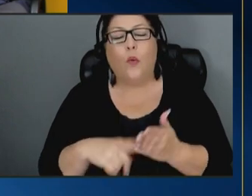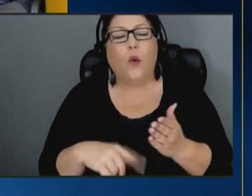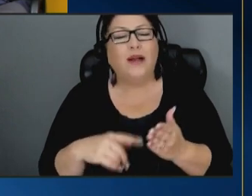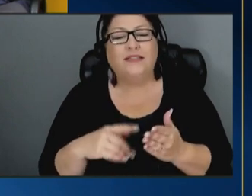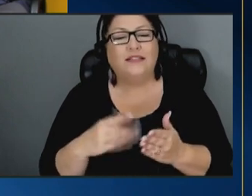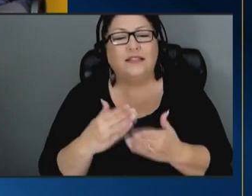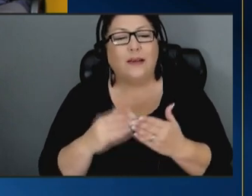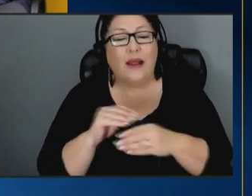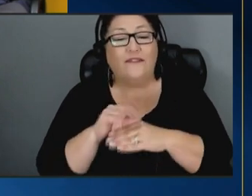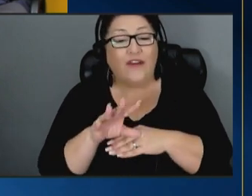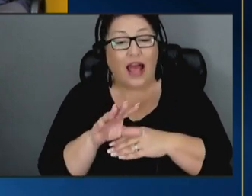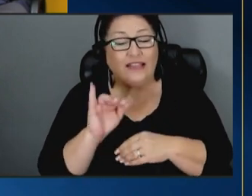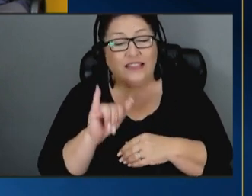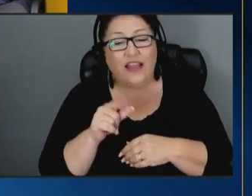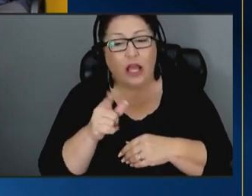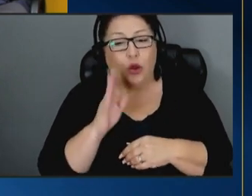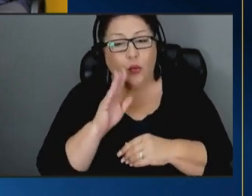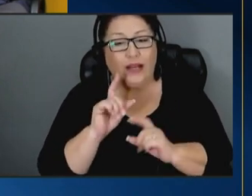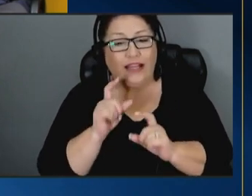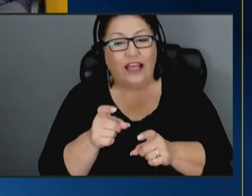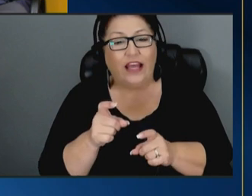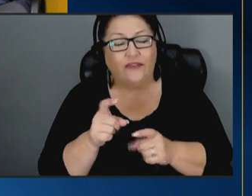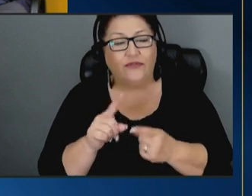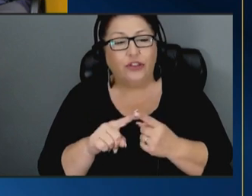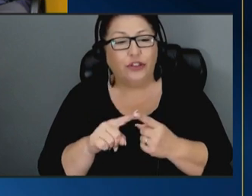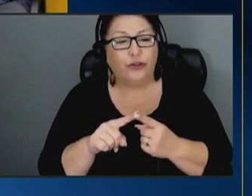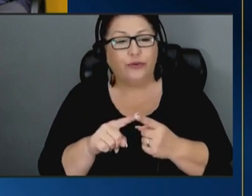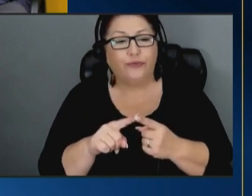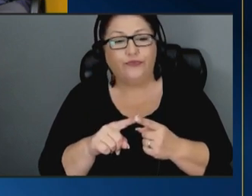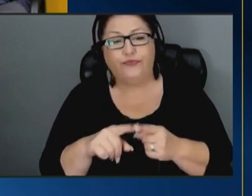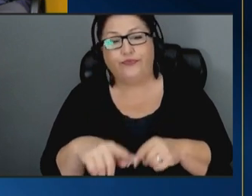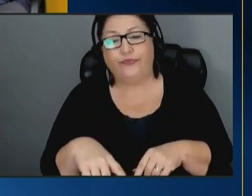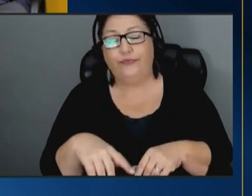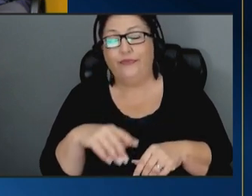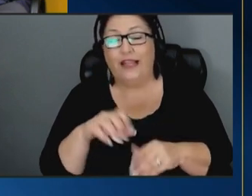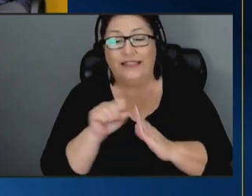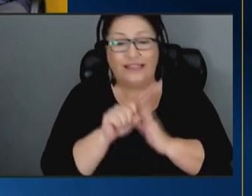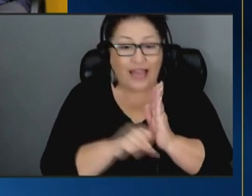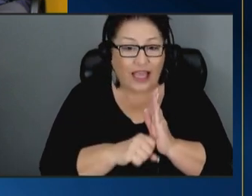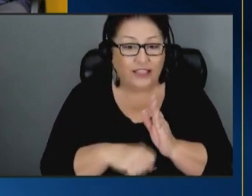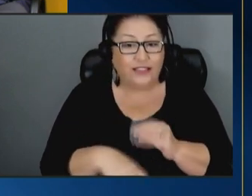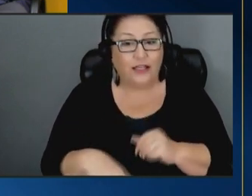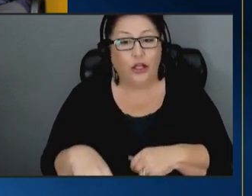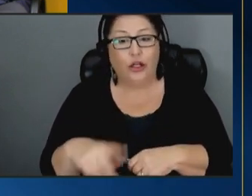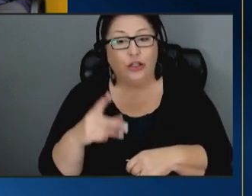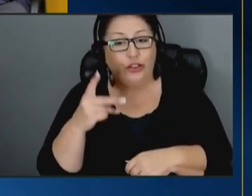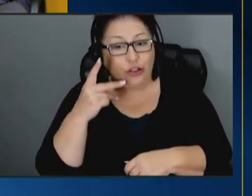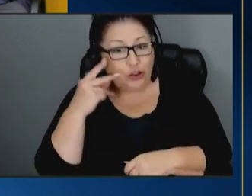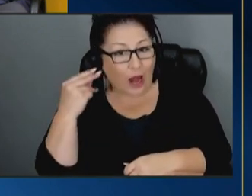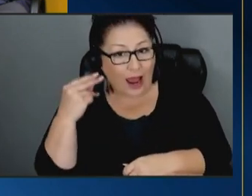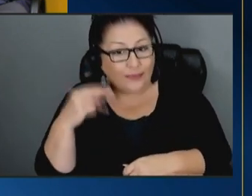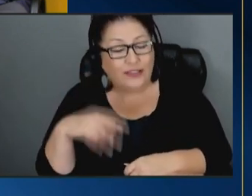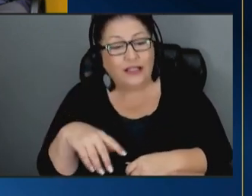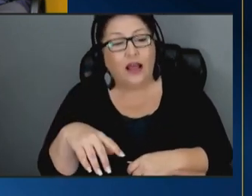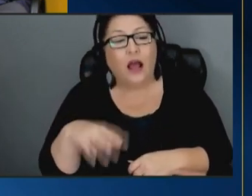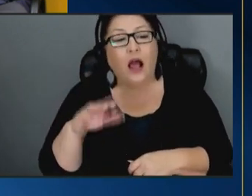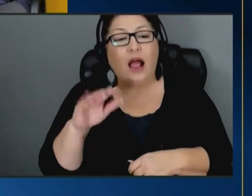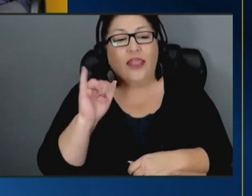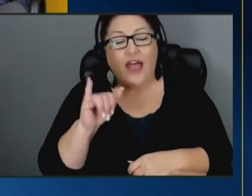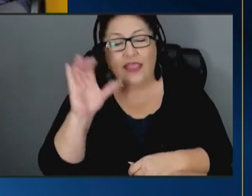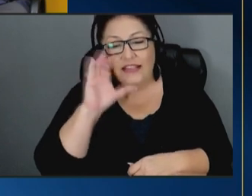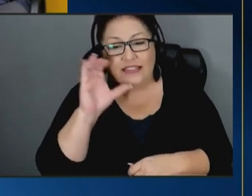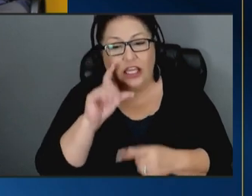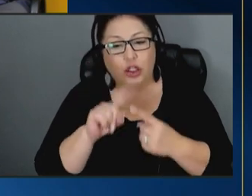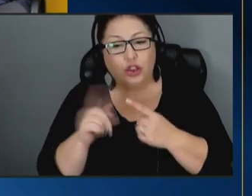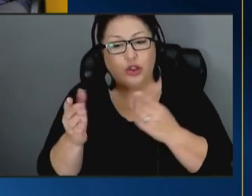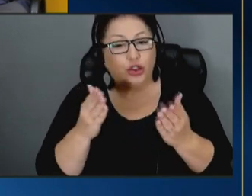that you would give to jurisdictions to states to tribes as they are uh seeking to serve